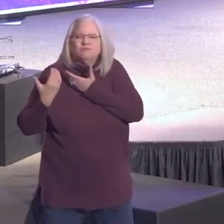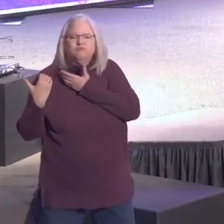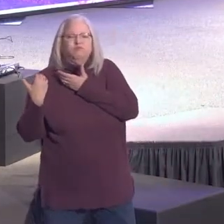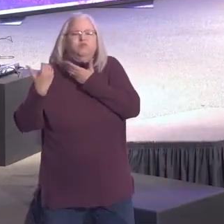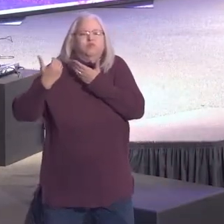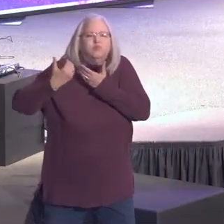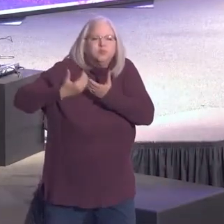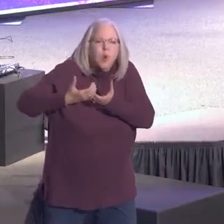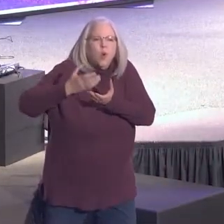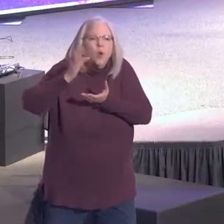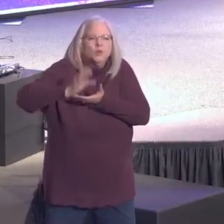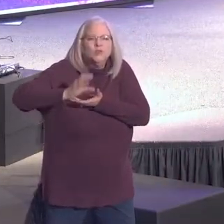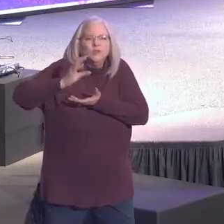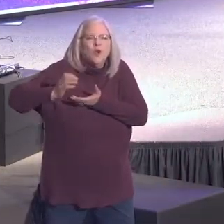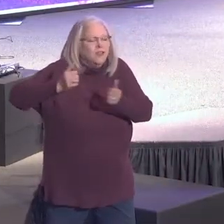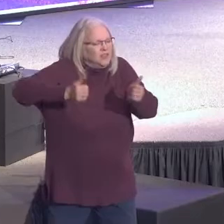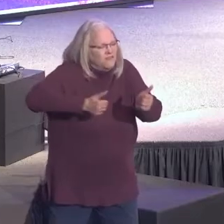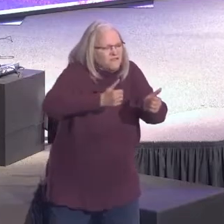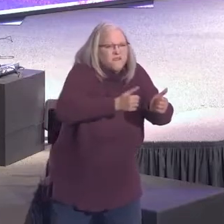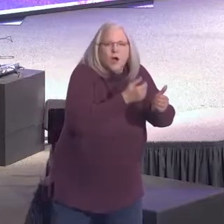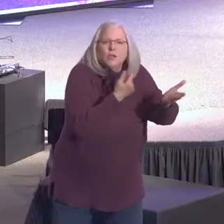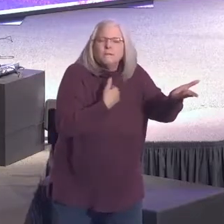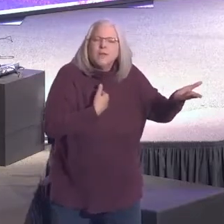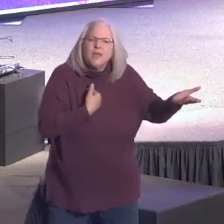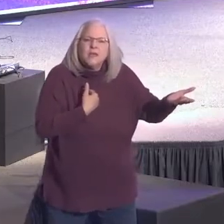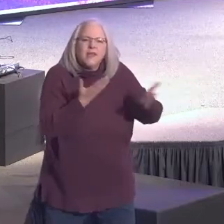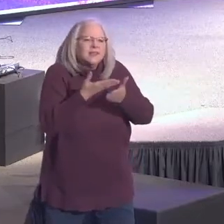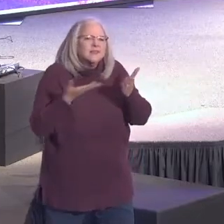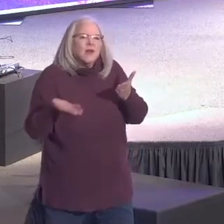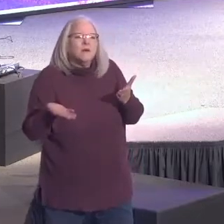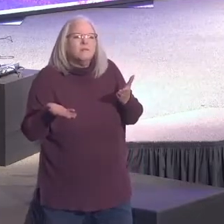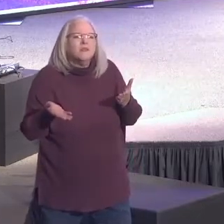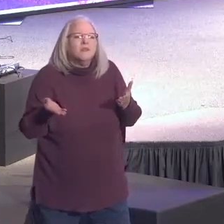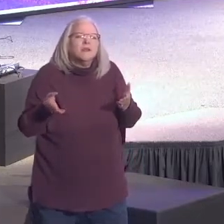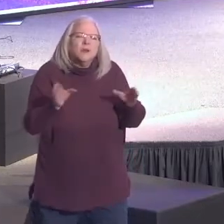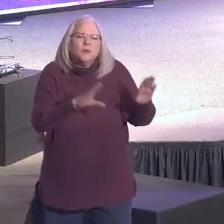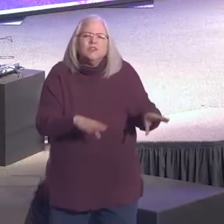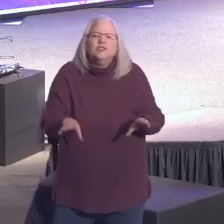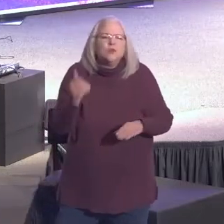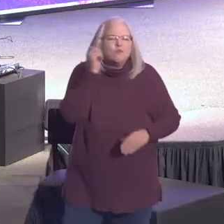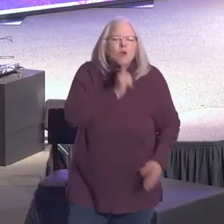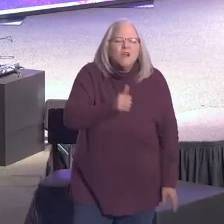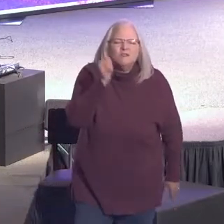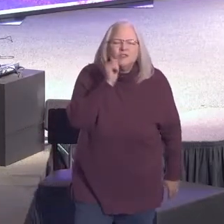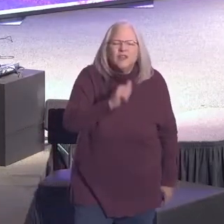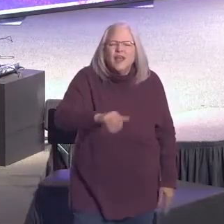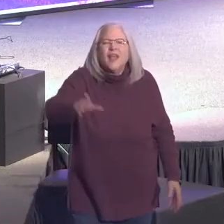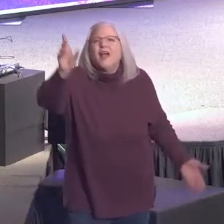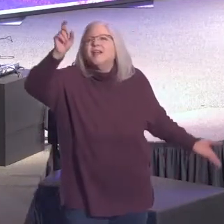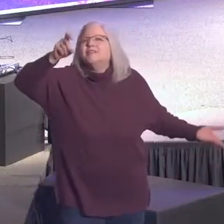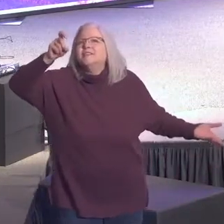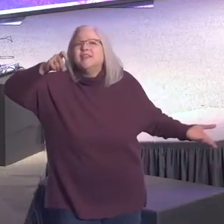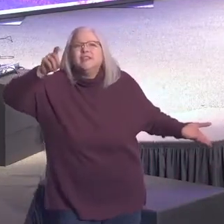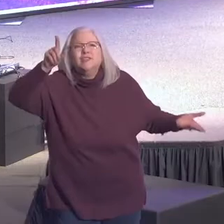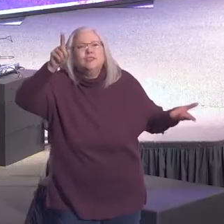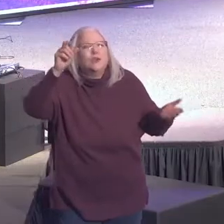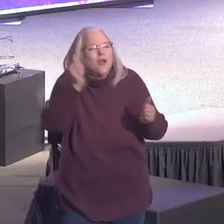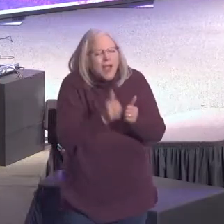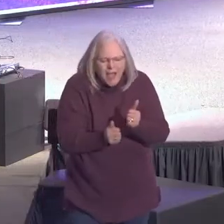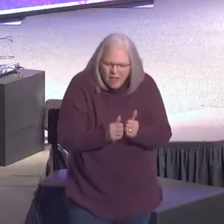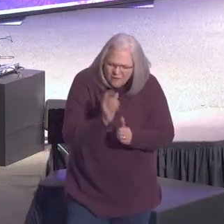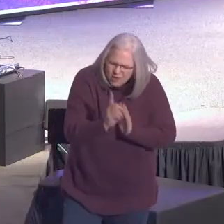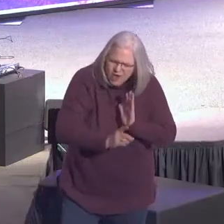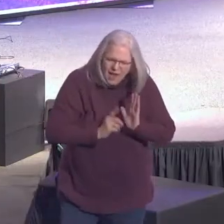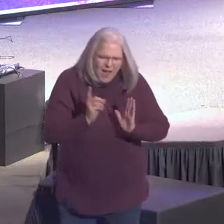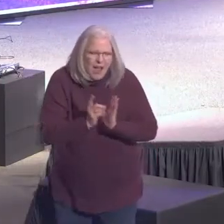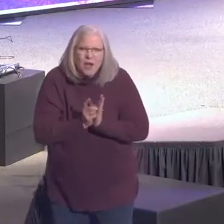and follow me. It is something that we do on a daily basis. I need you every hour, God. I don't know